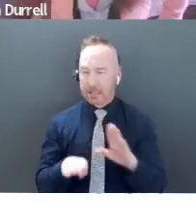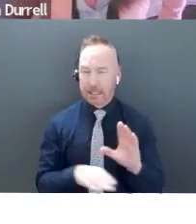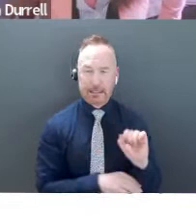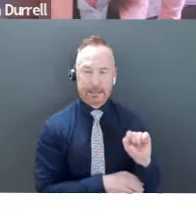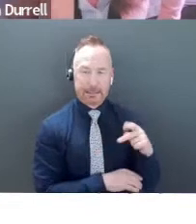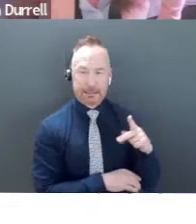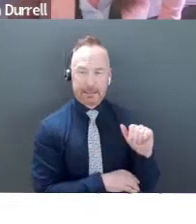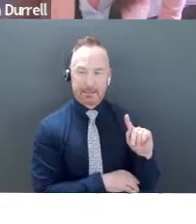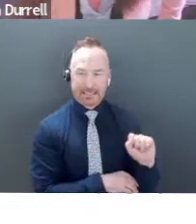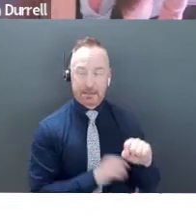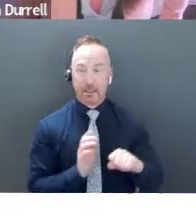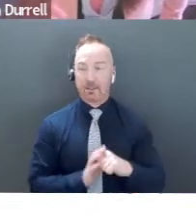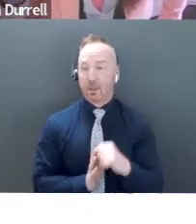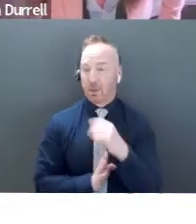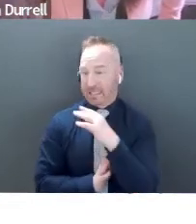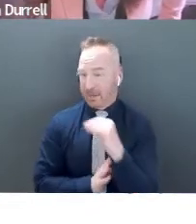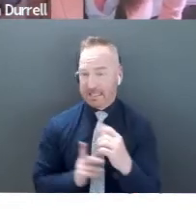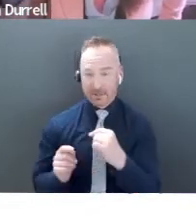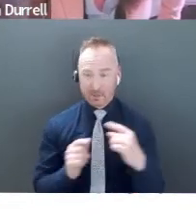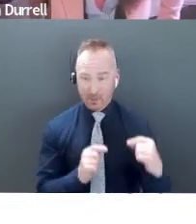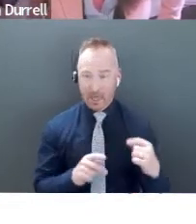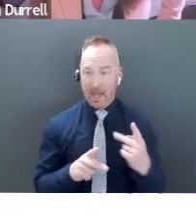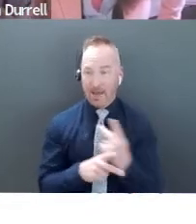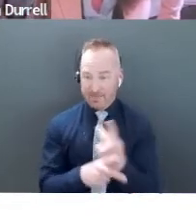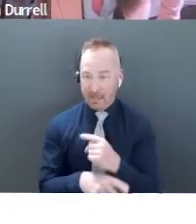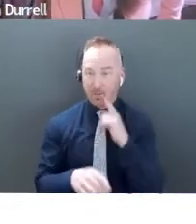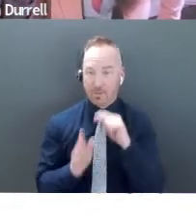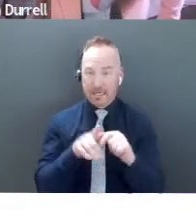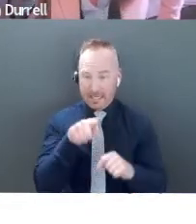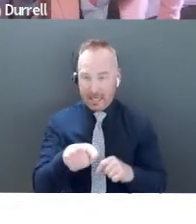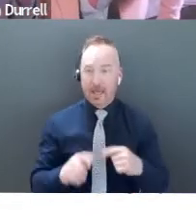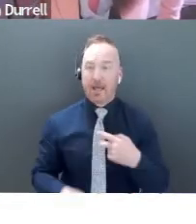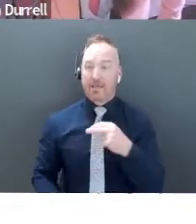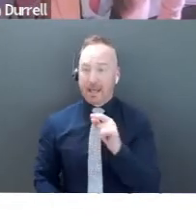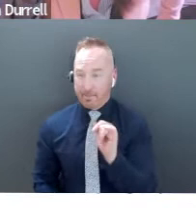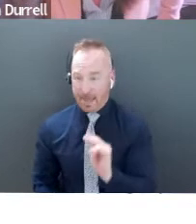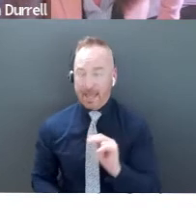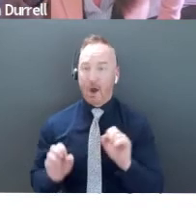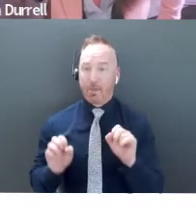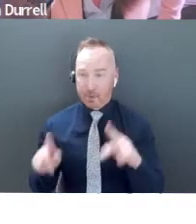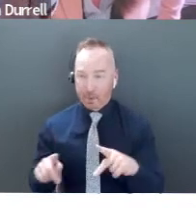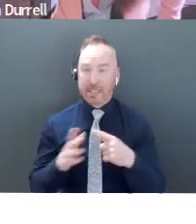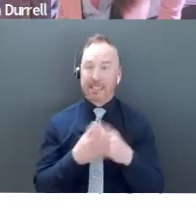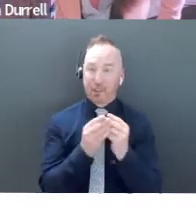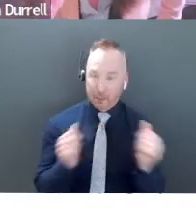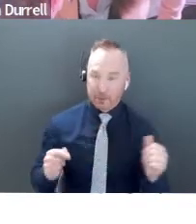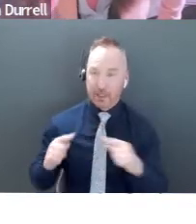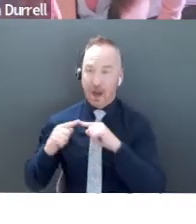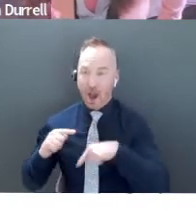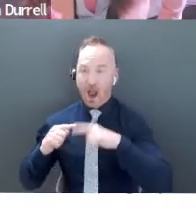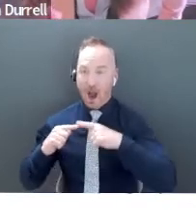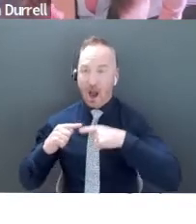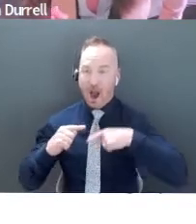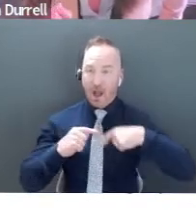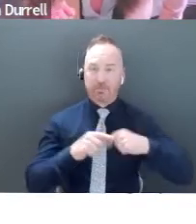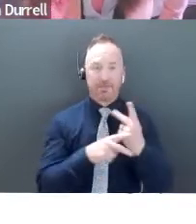work with companies because I've got tons of papers around here where I'm doing the splits, the pain on opportunity split, the solution split. And I'm looking at how long you're spending